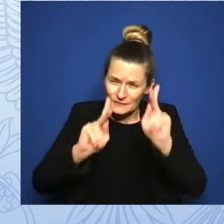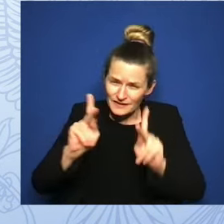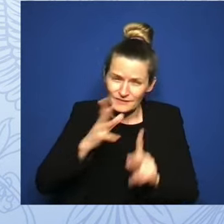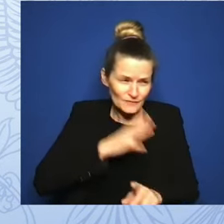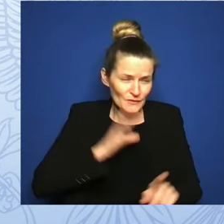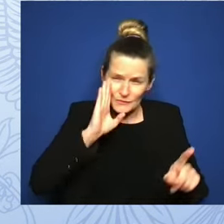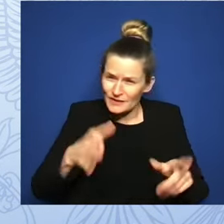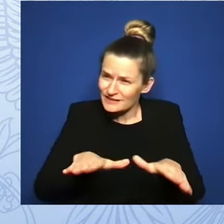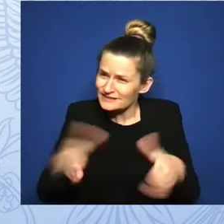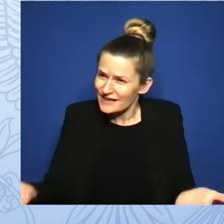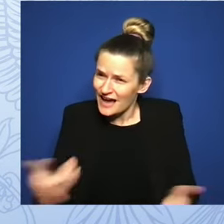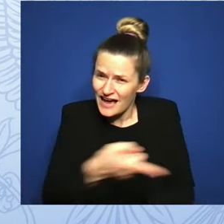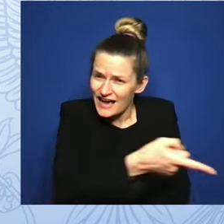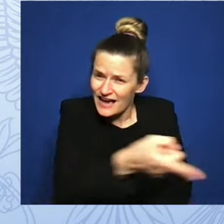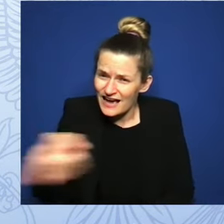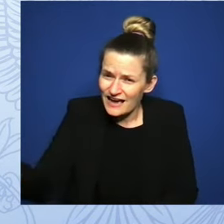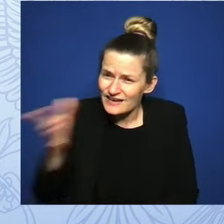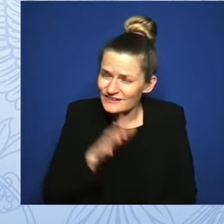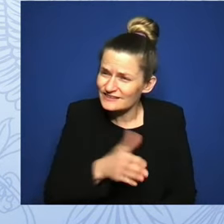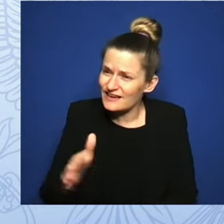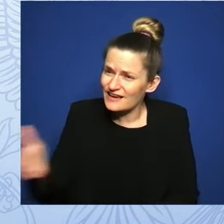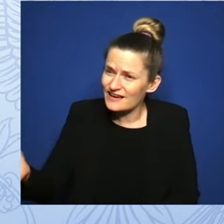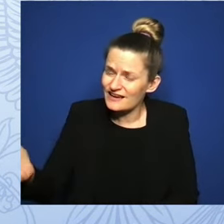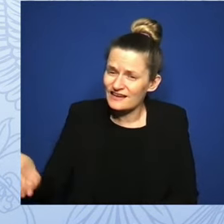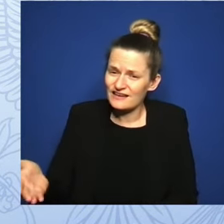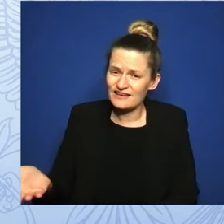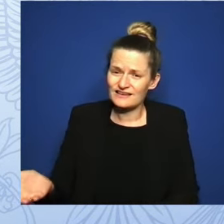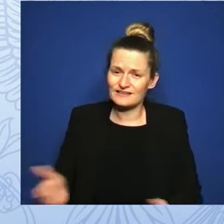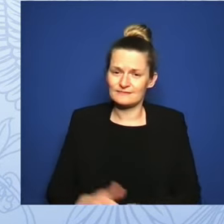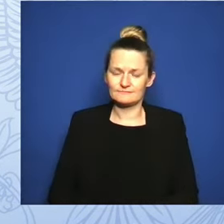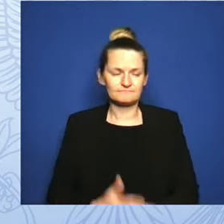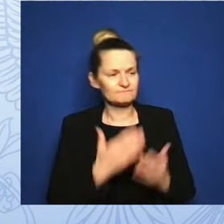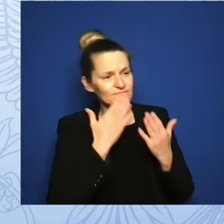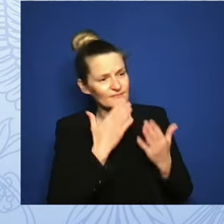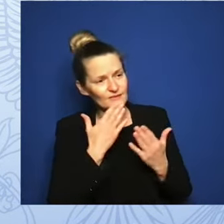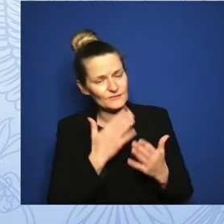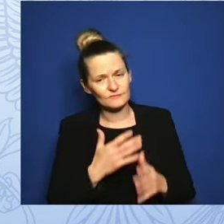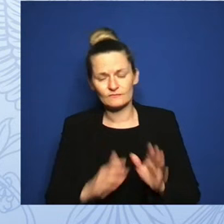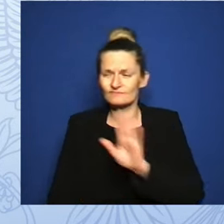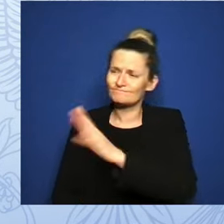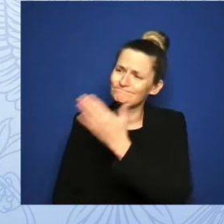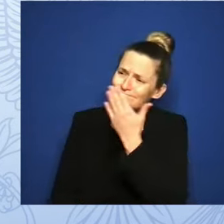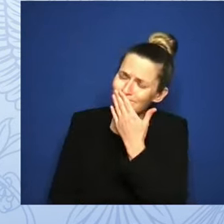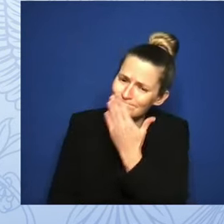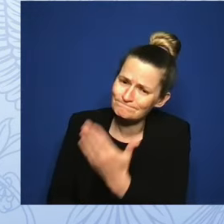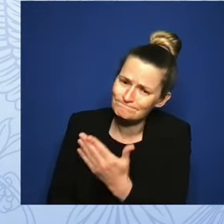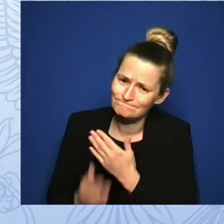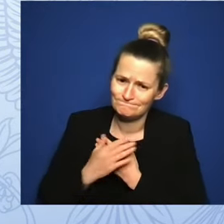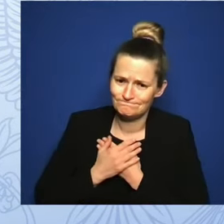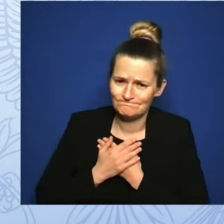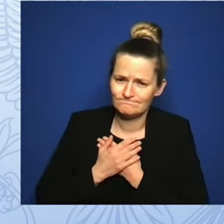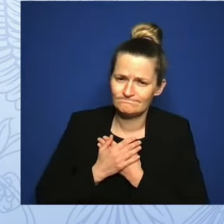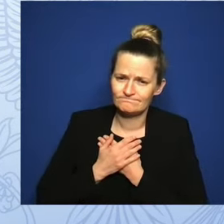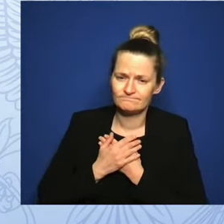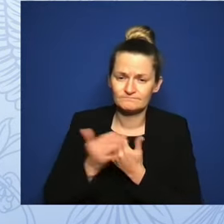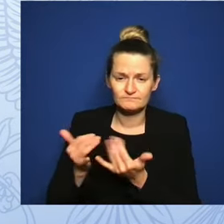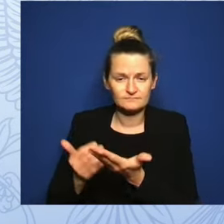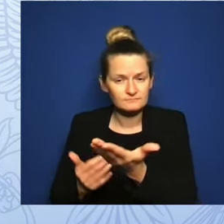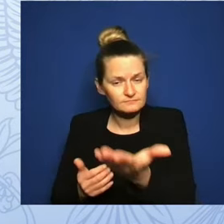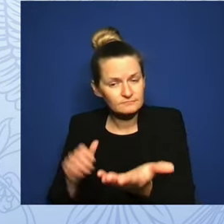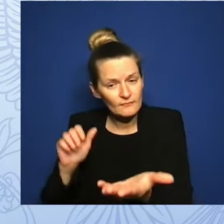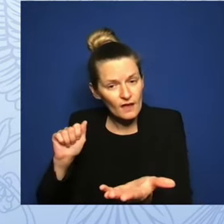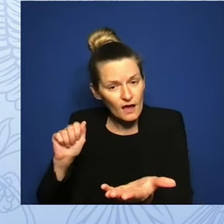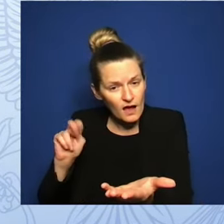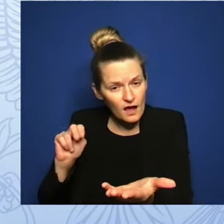Thank you so much, Elizabeth. Anya, can we turn to you next to share your experience in Florida?